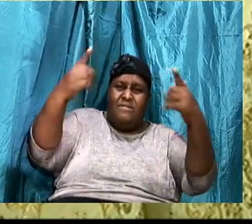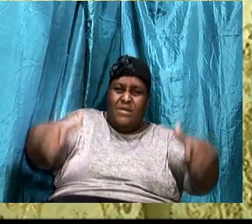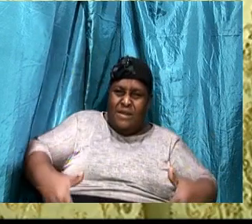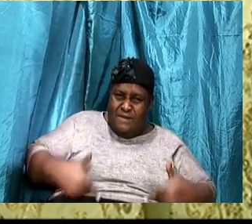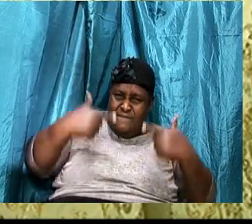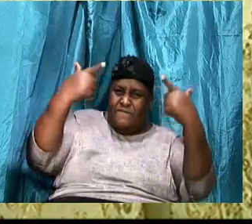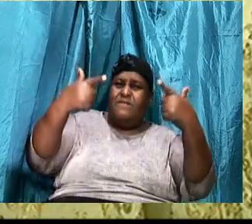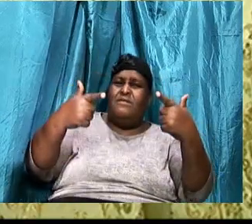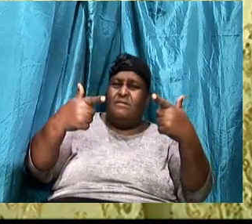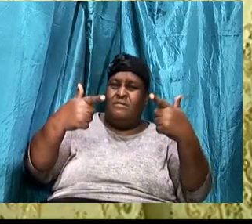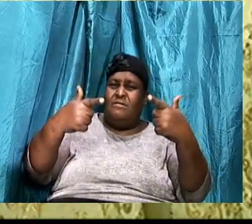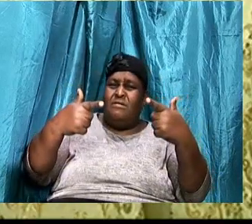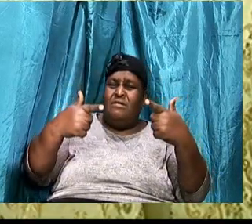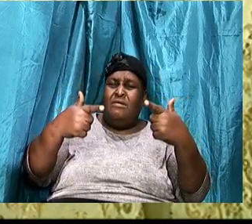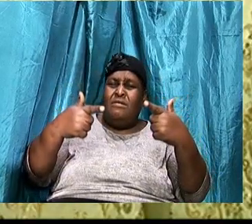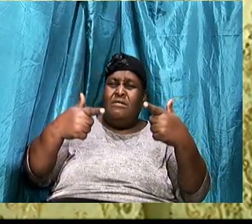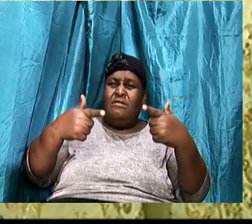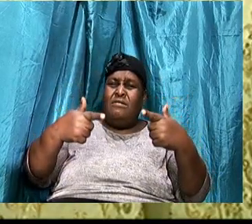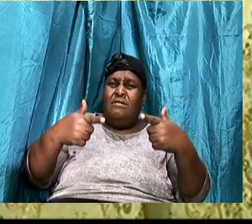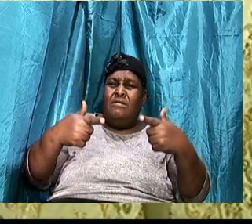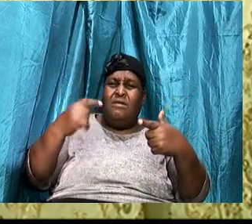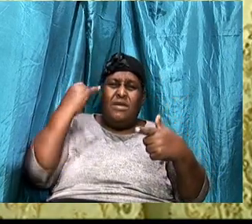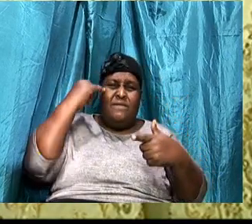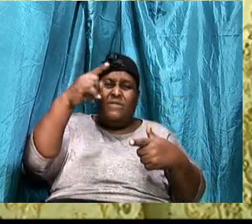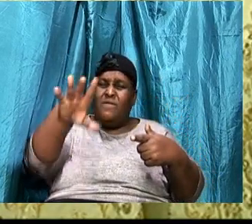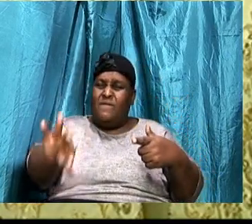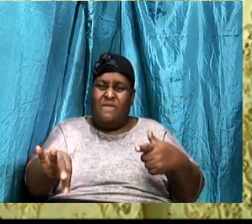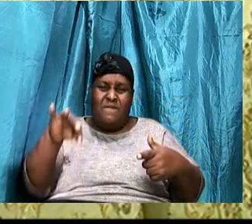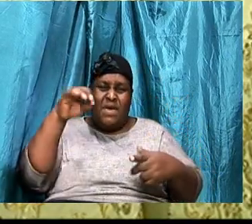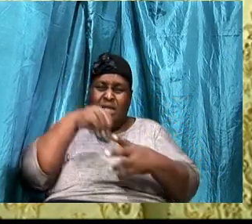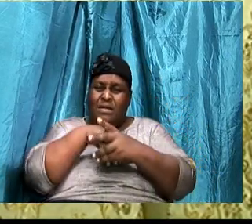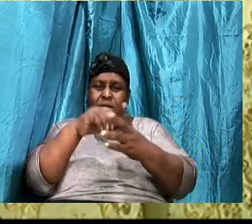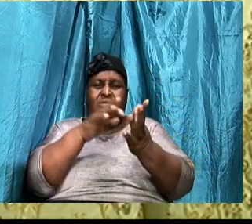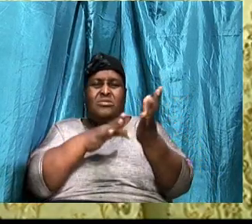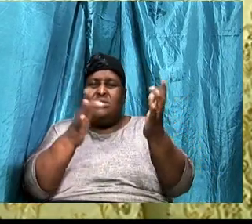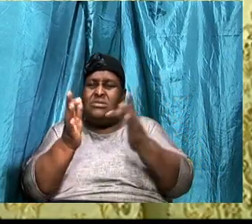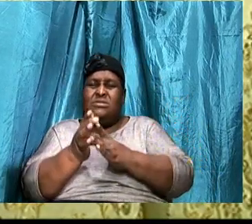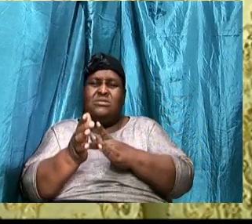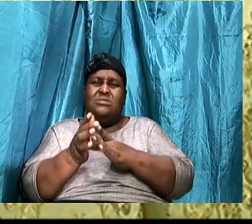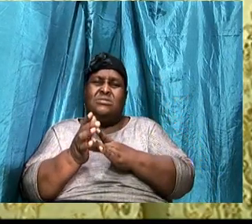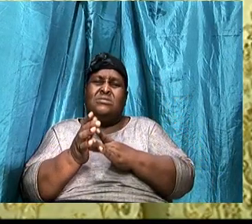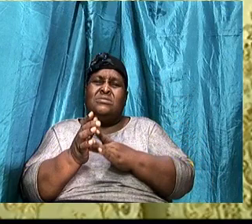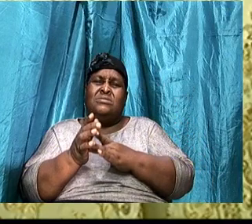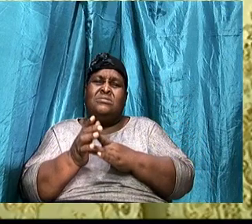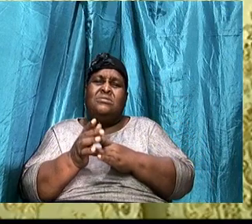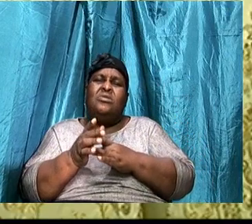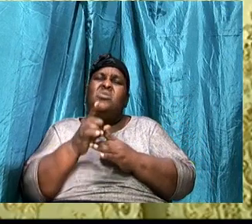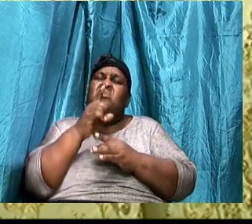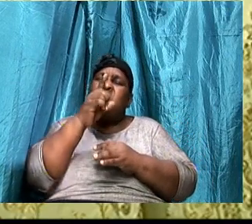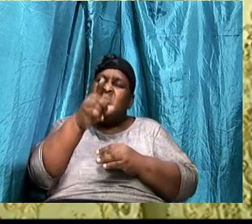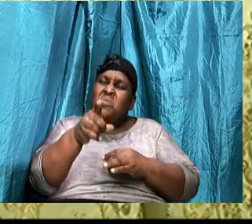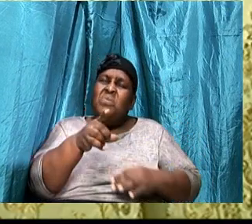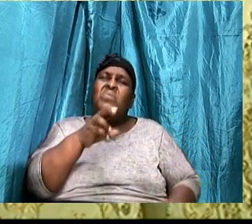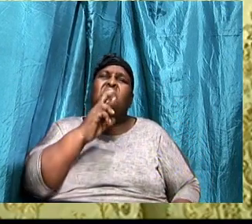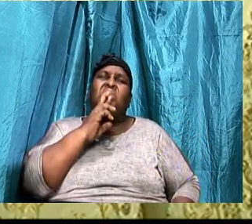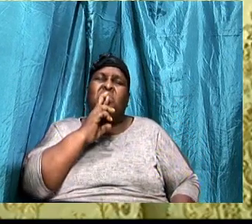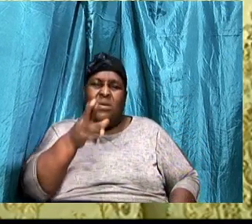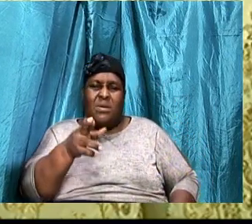So if you find that you are in Christ, and you are